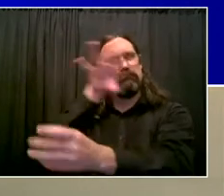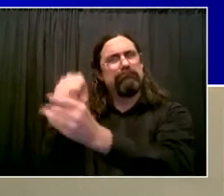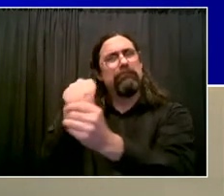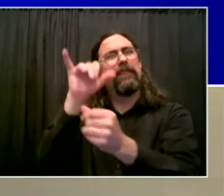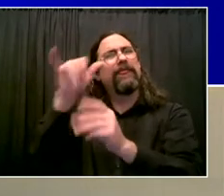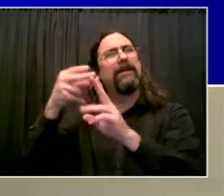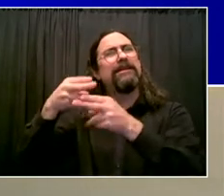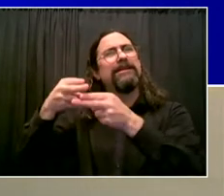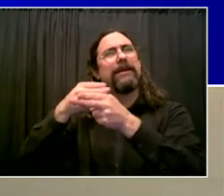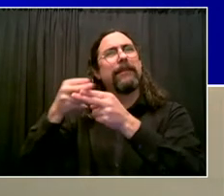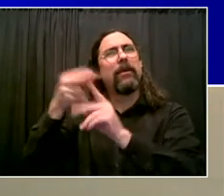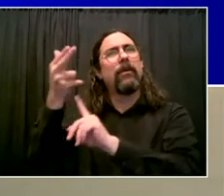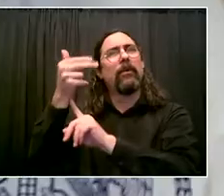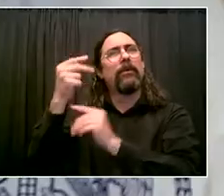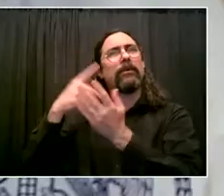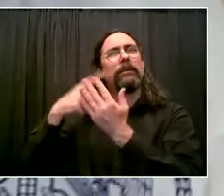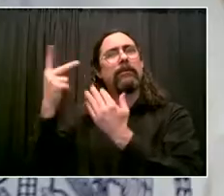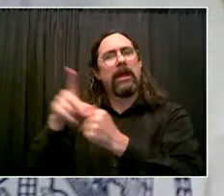Thank you, brother.